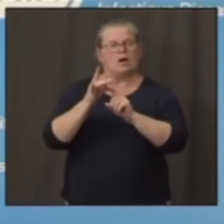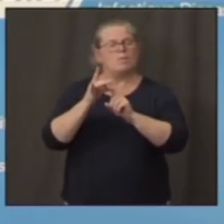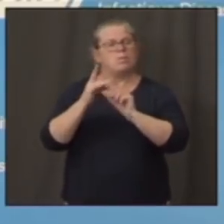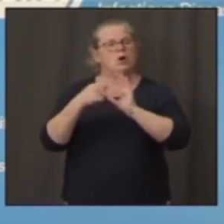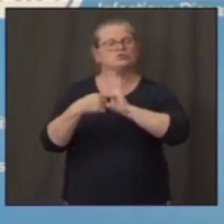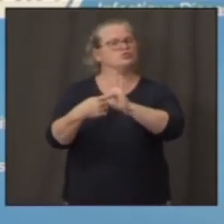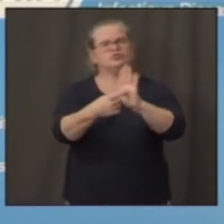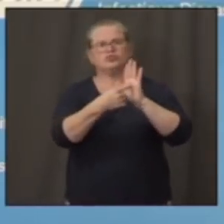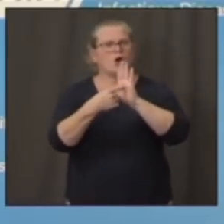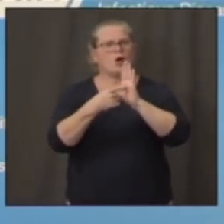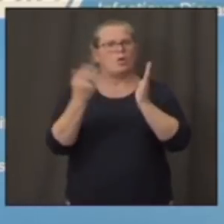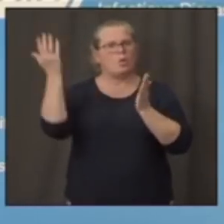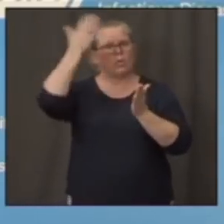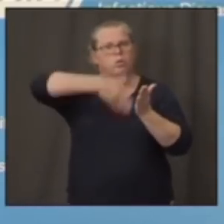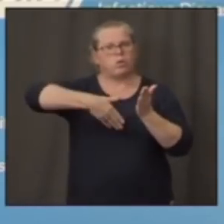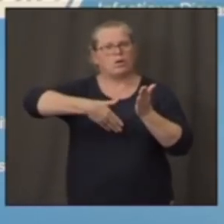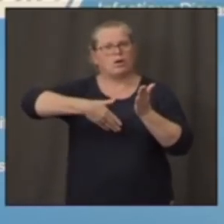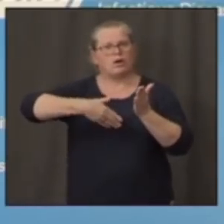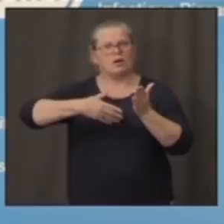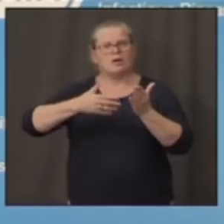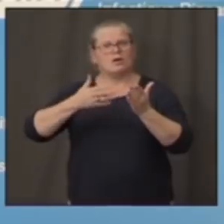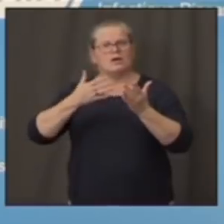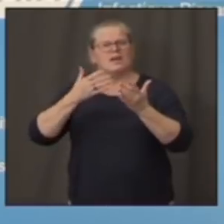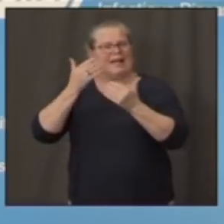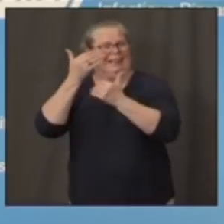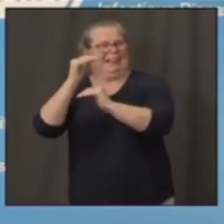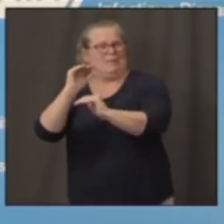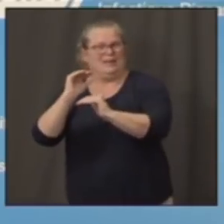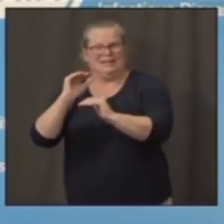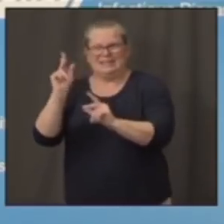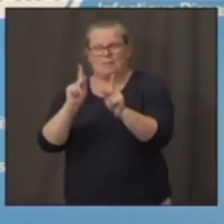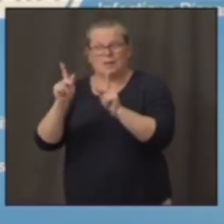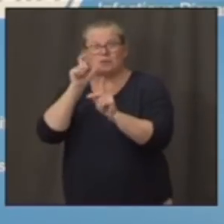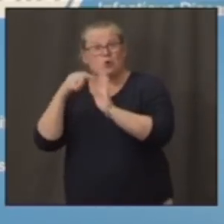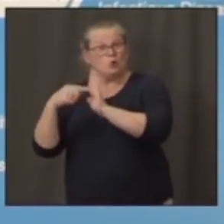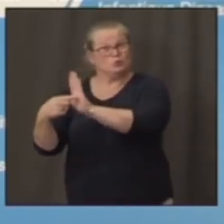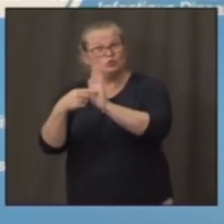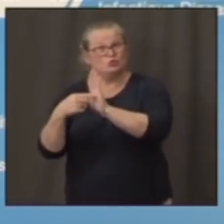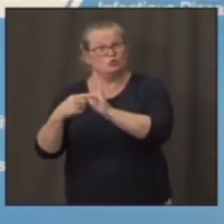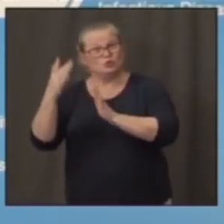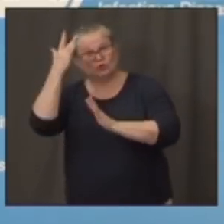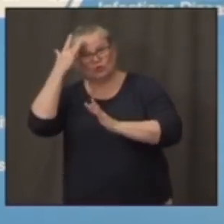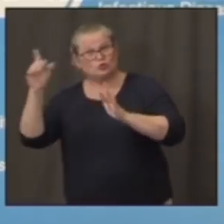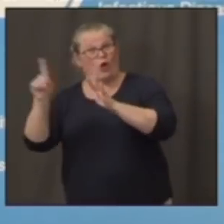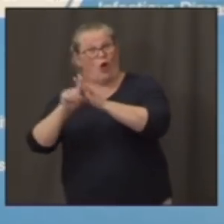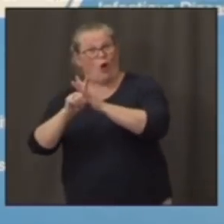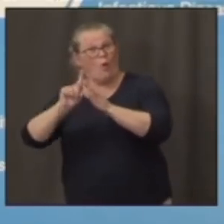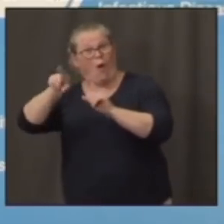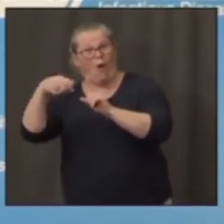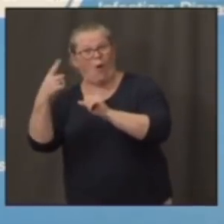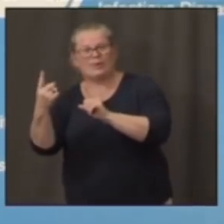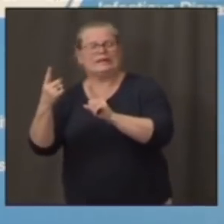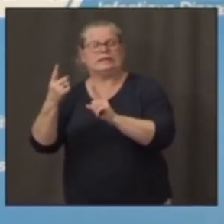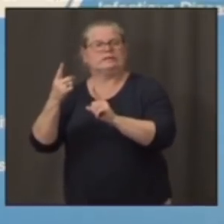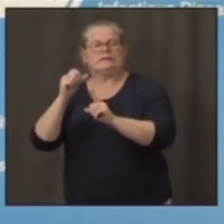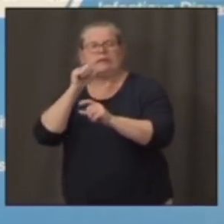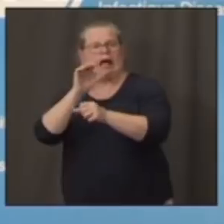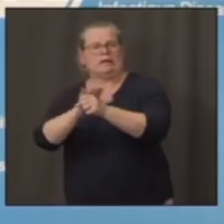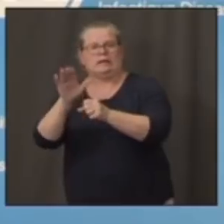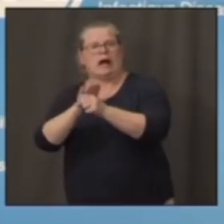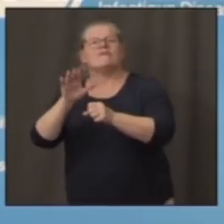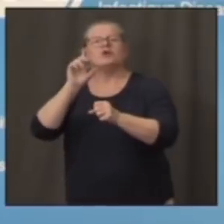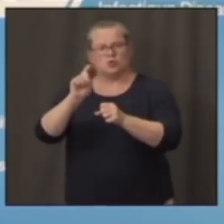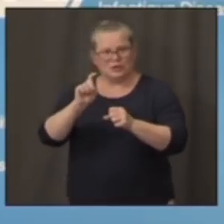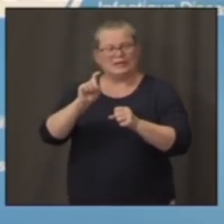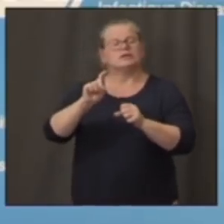symptomatic people. Because you may need to do testing of people without symptoms if you really want to get a good feel for what you're